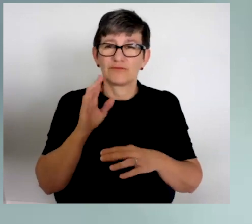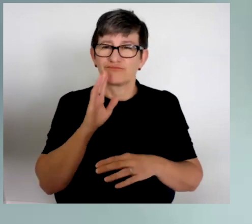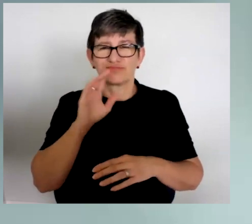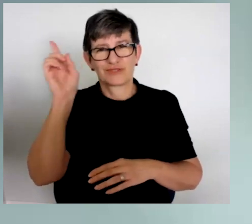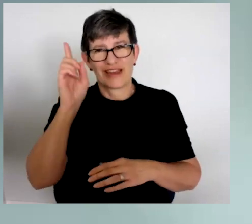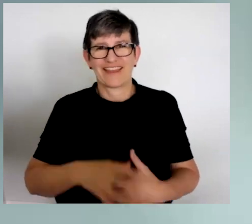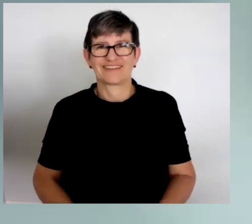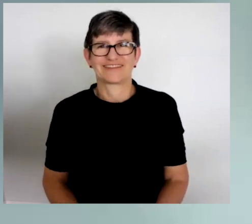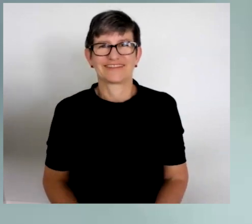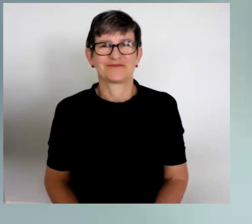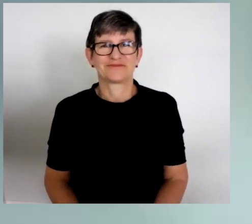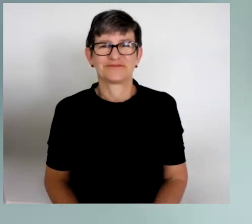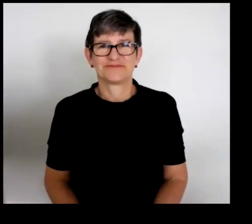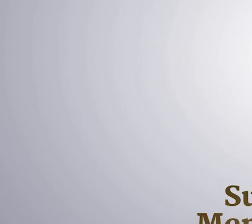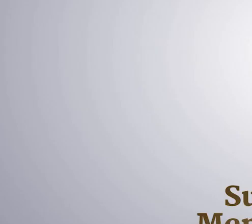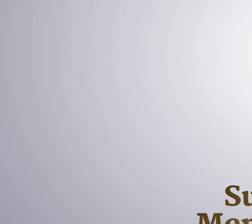speak to you today.